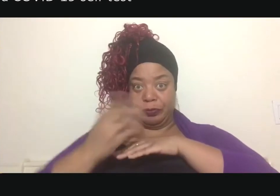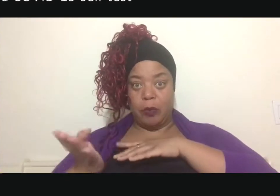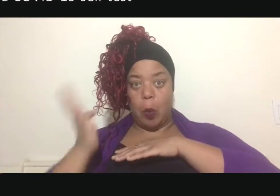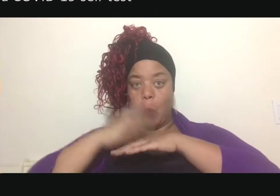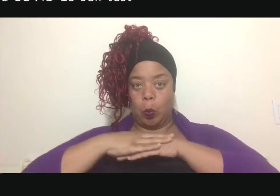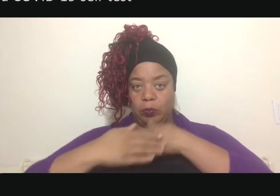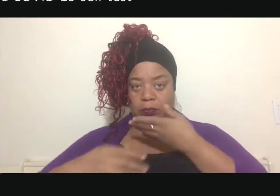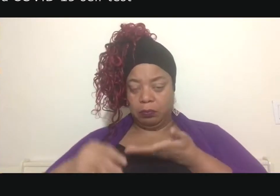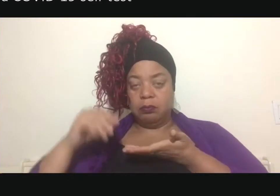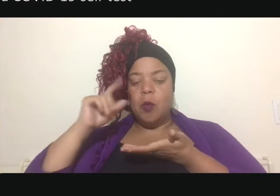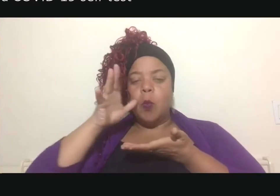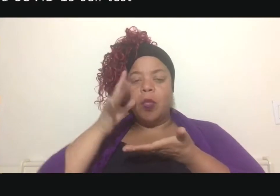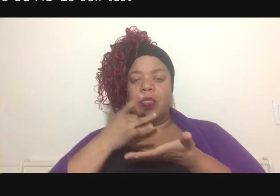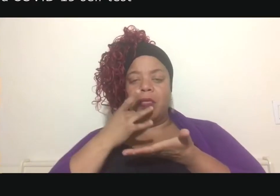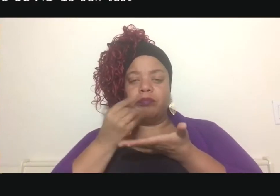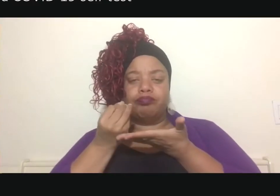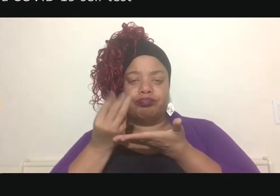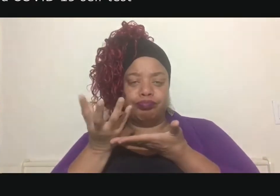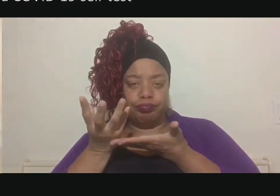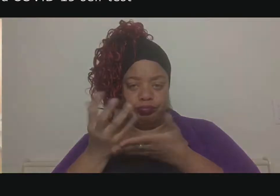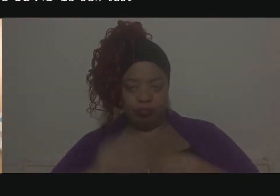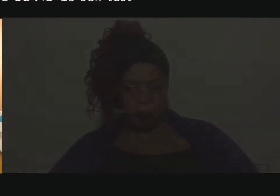Remove the back of the test unit